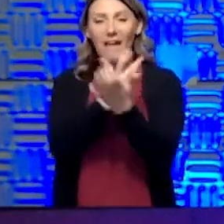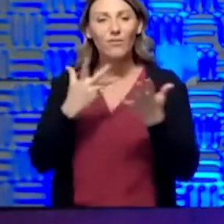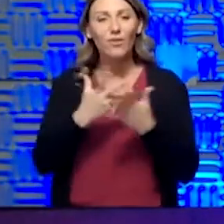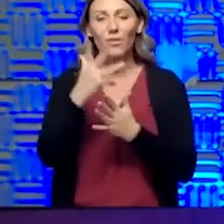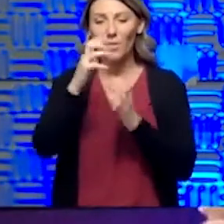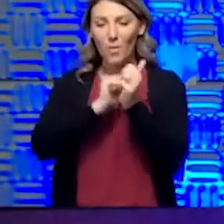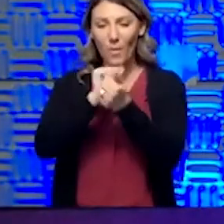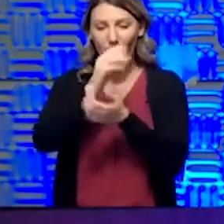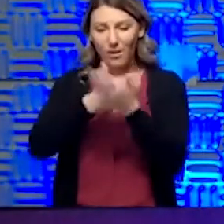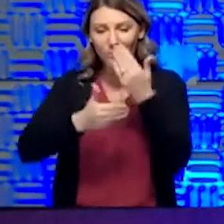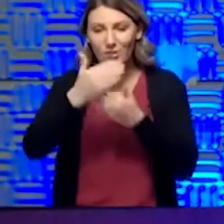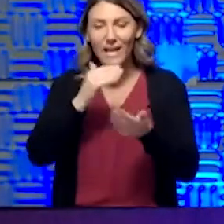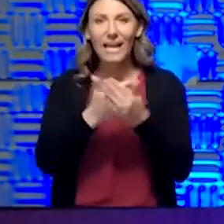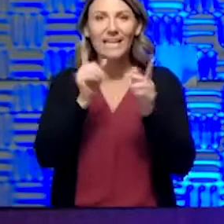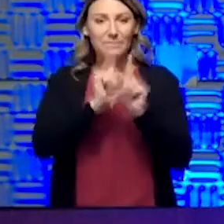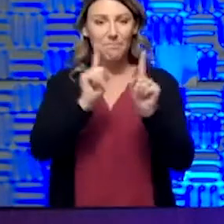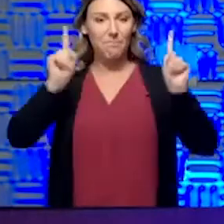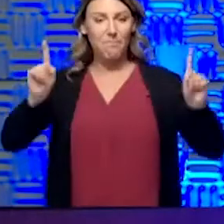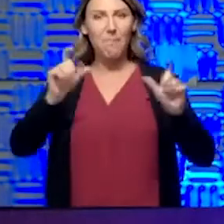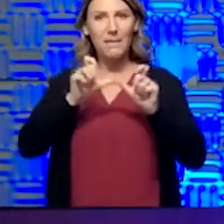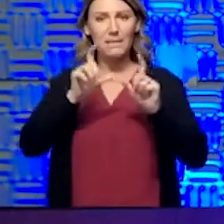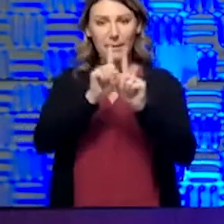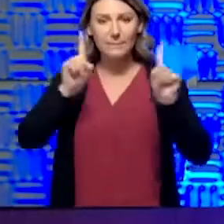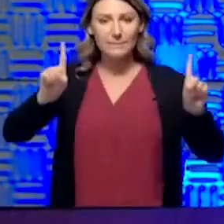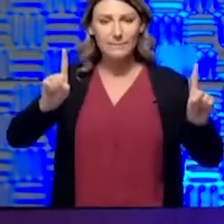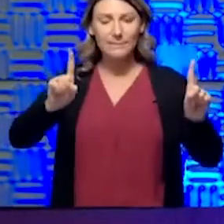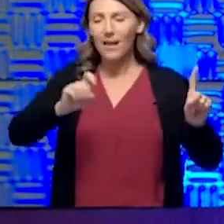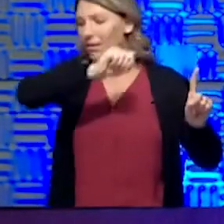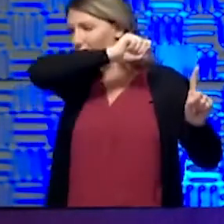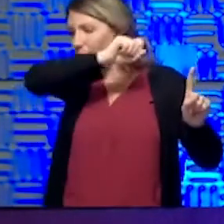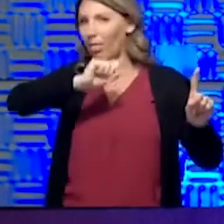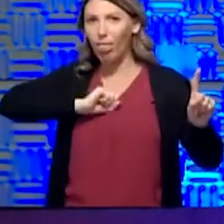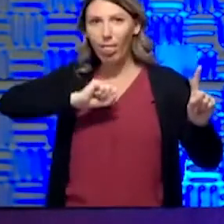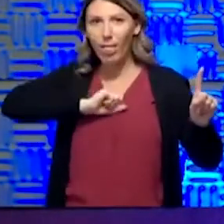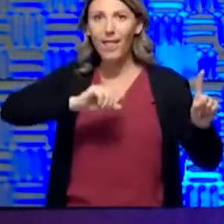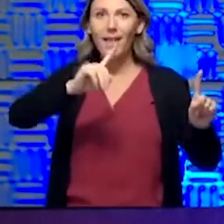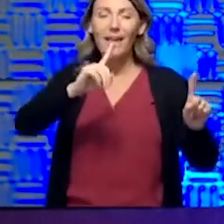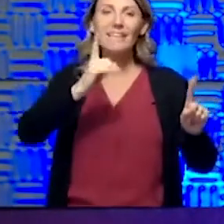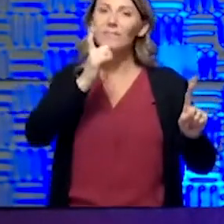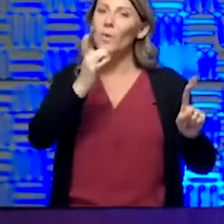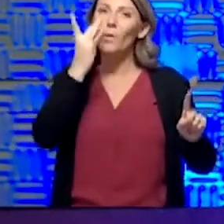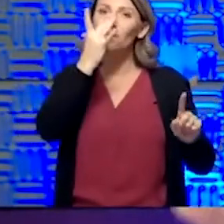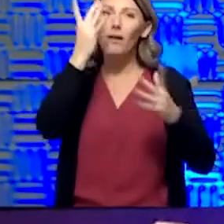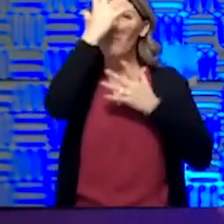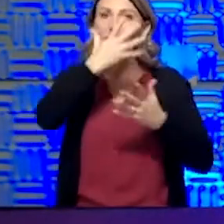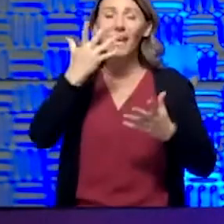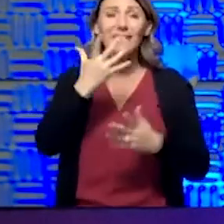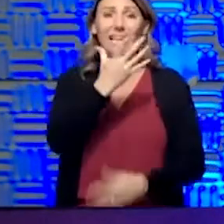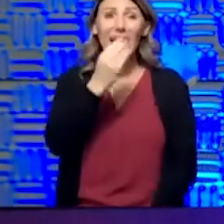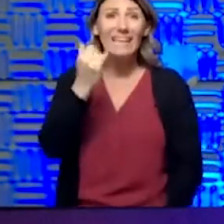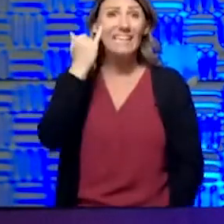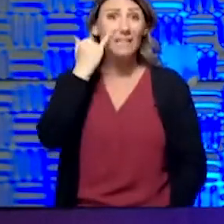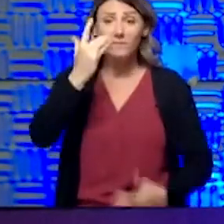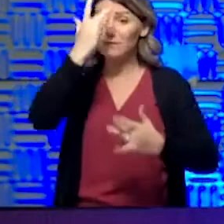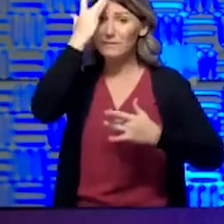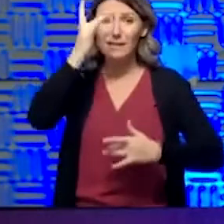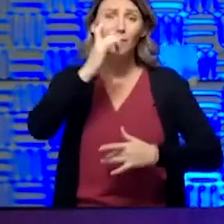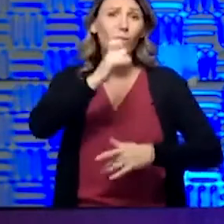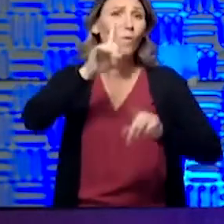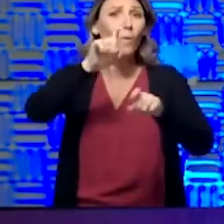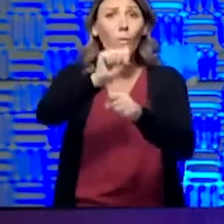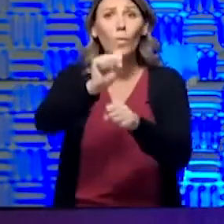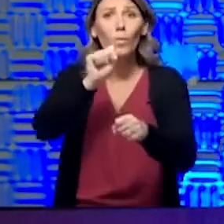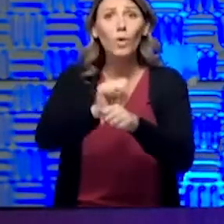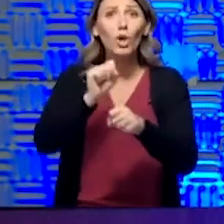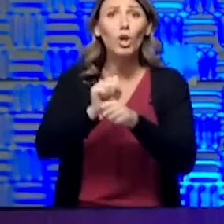you keep your distance, don't wipe your – don't touch your face and cough into your elbow, and don't go to work if you're sick. I think Secretary Norman made a reference a little while